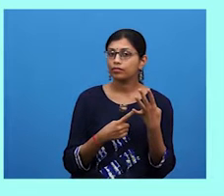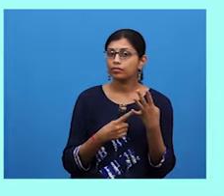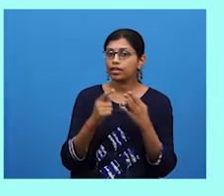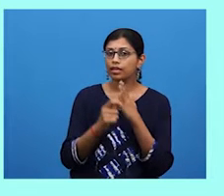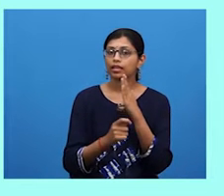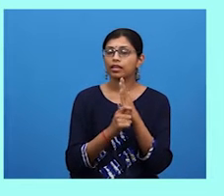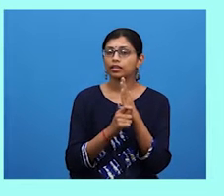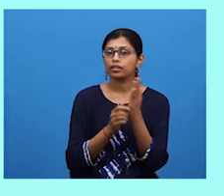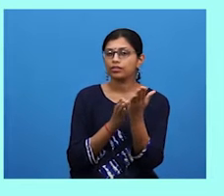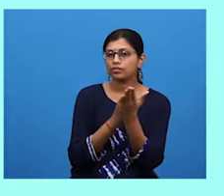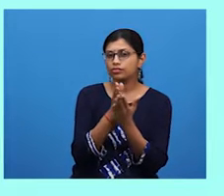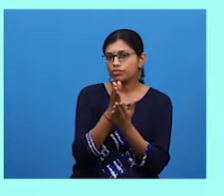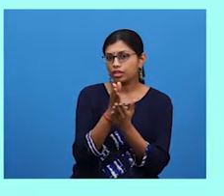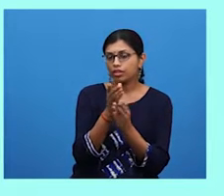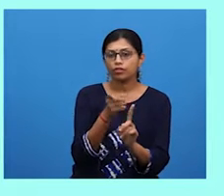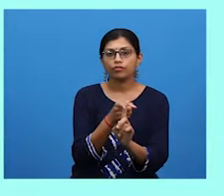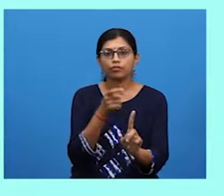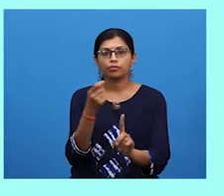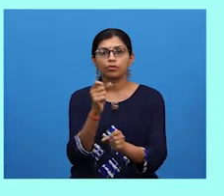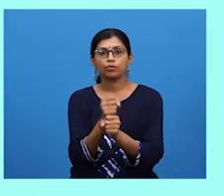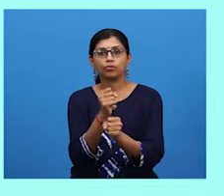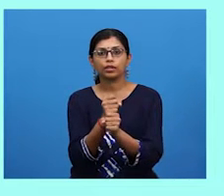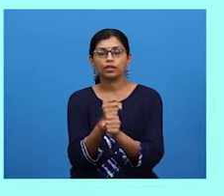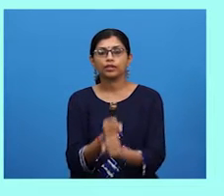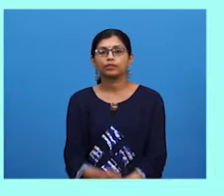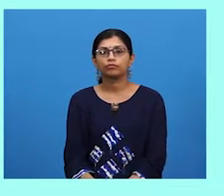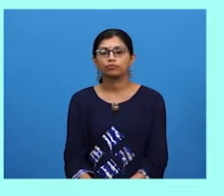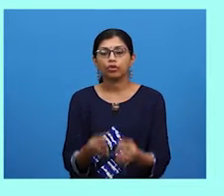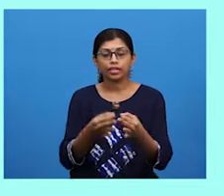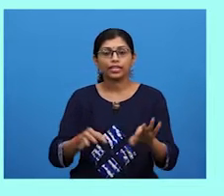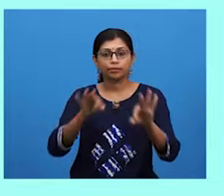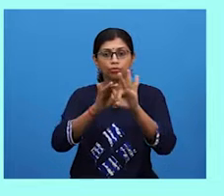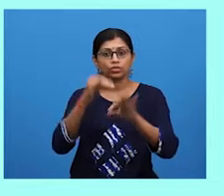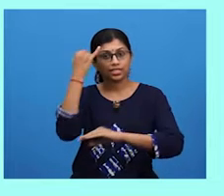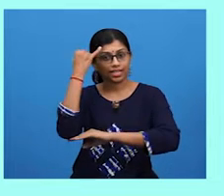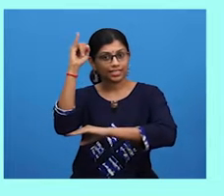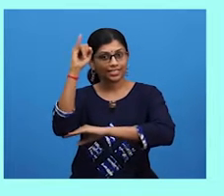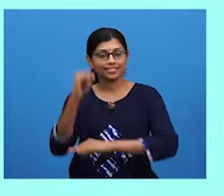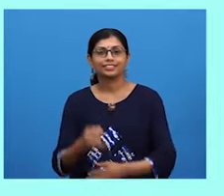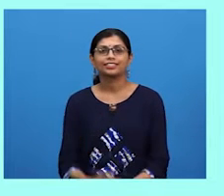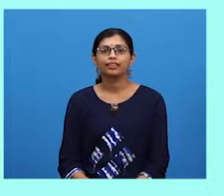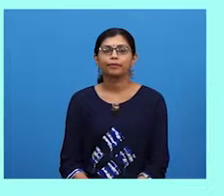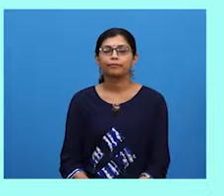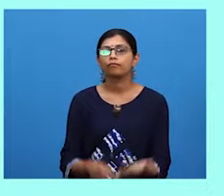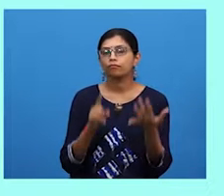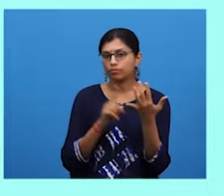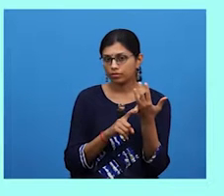Add direct quotations from the work to illustrate important ideas. 5.